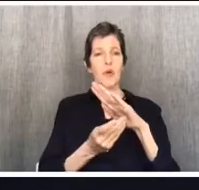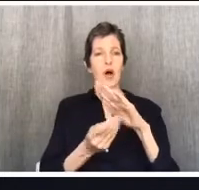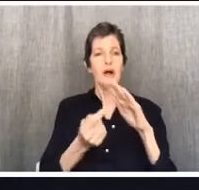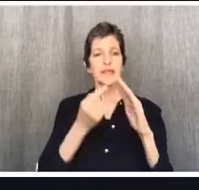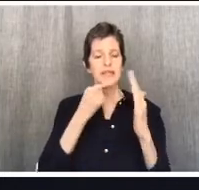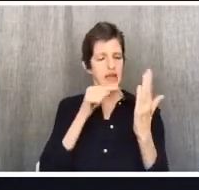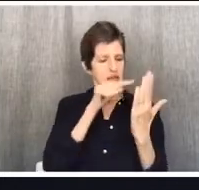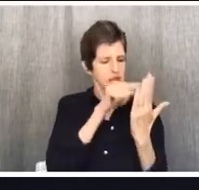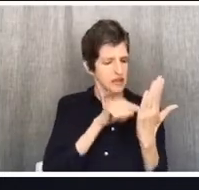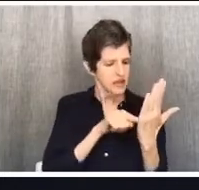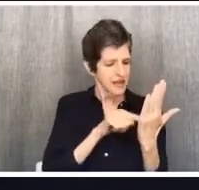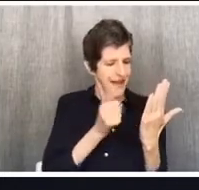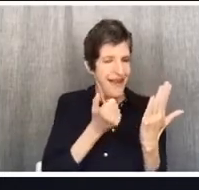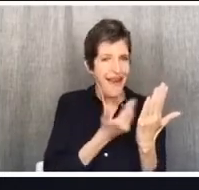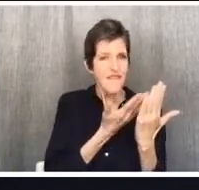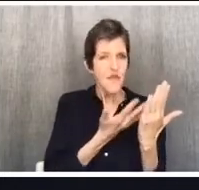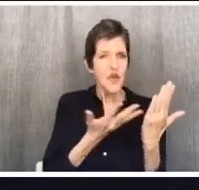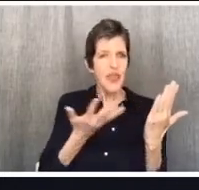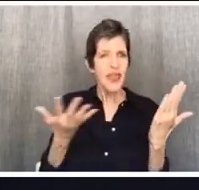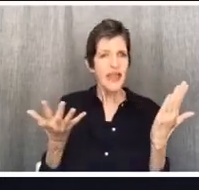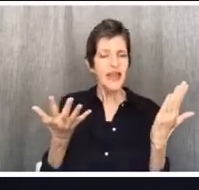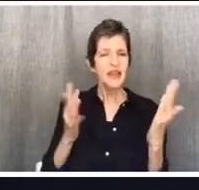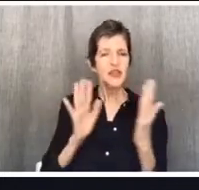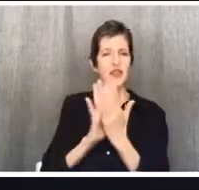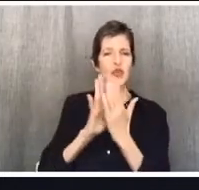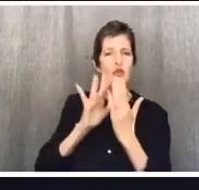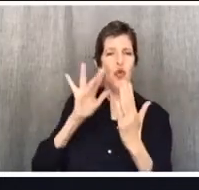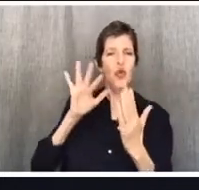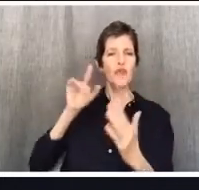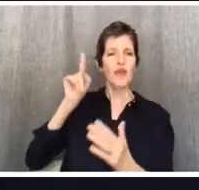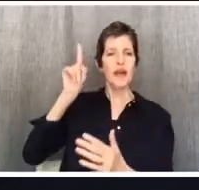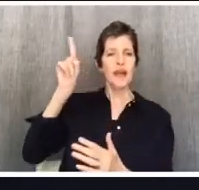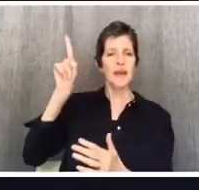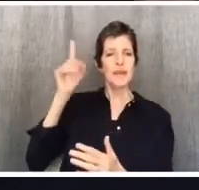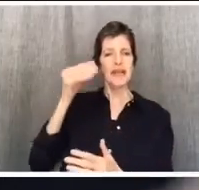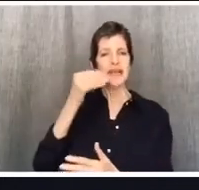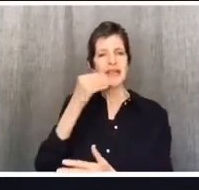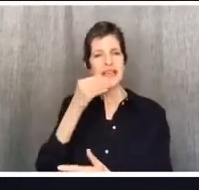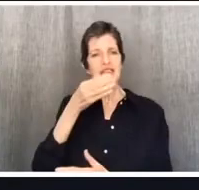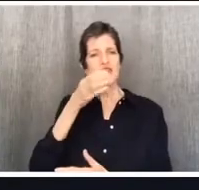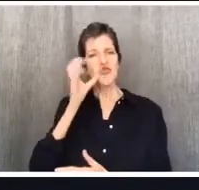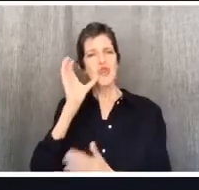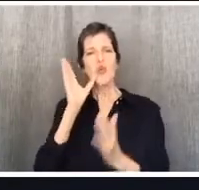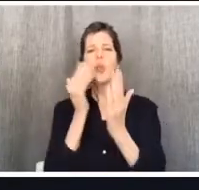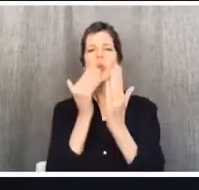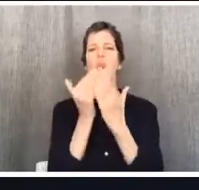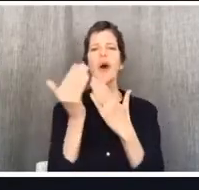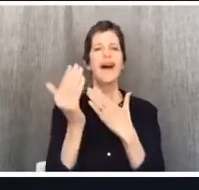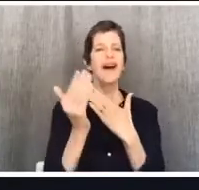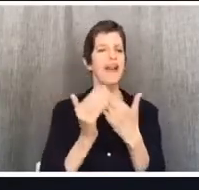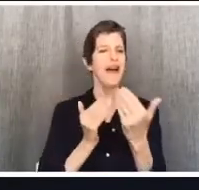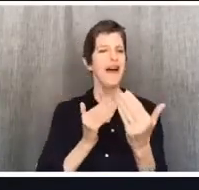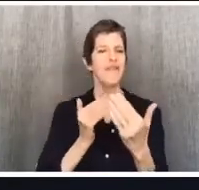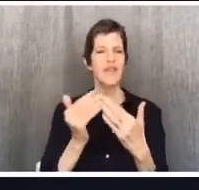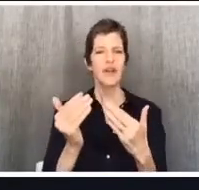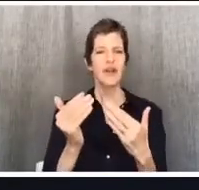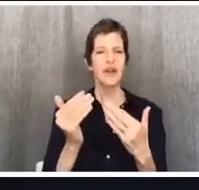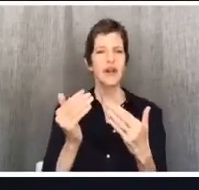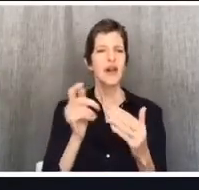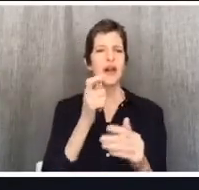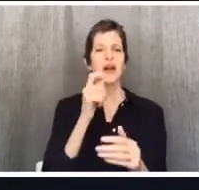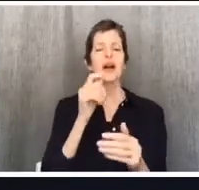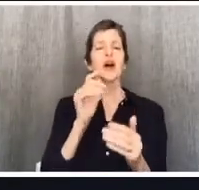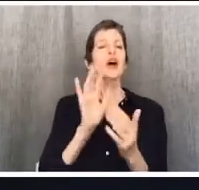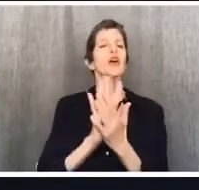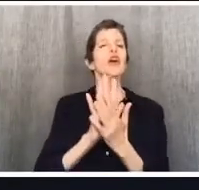all things to the glory of God. Whether you eat or you drink or whatever you do, do all things to the glory of God. Paul's saying, hey, listen, I'm not just